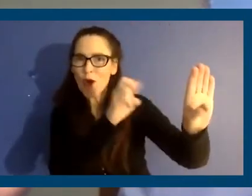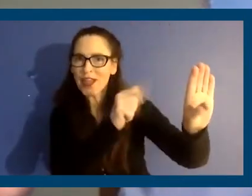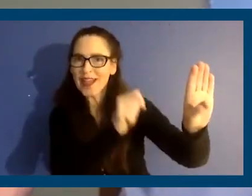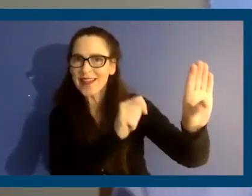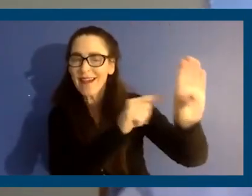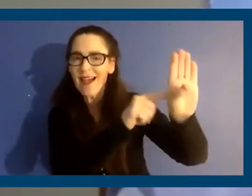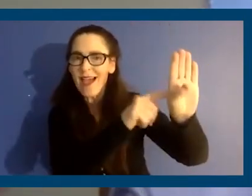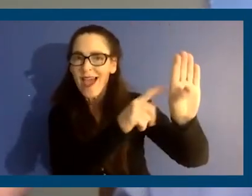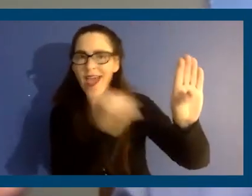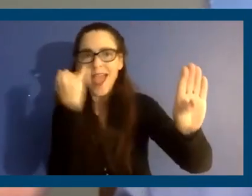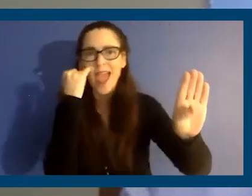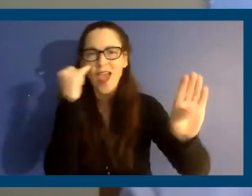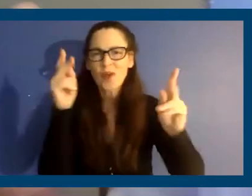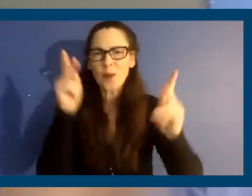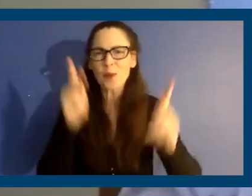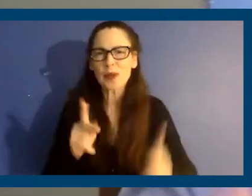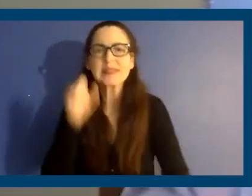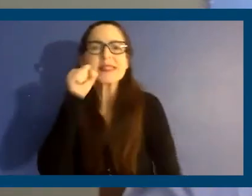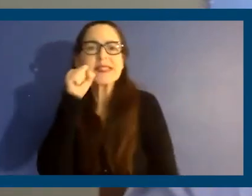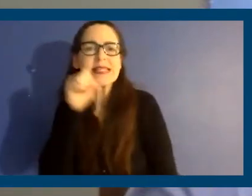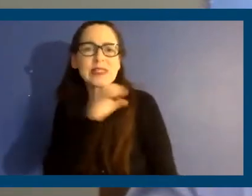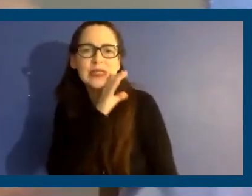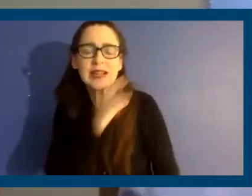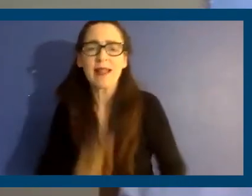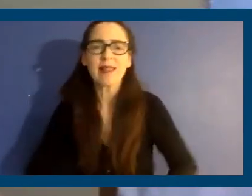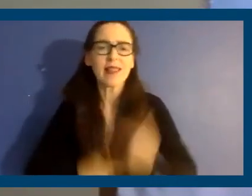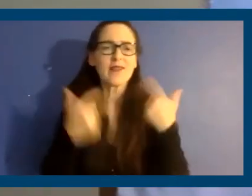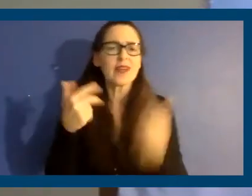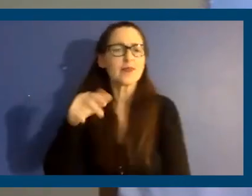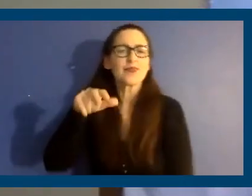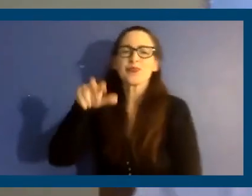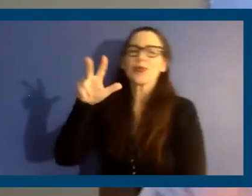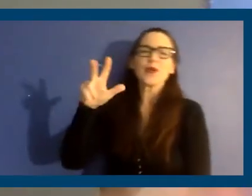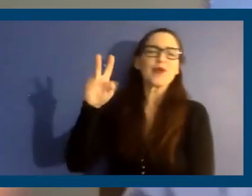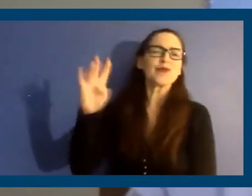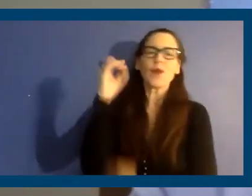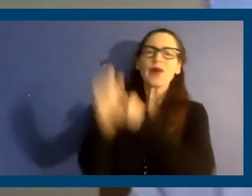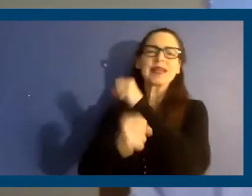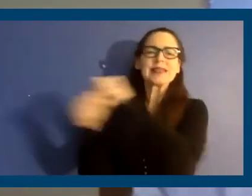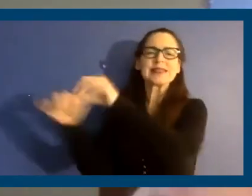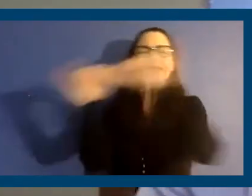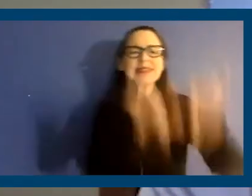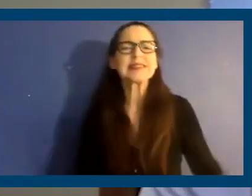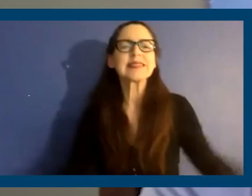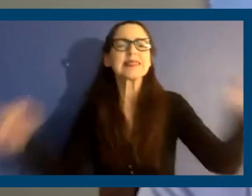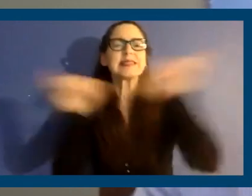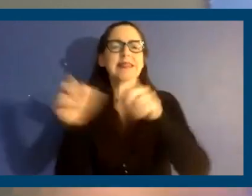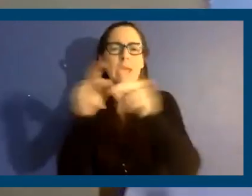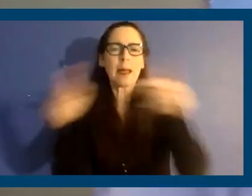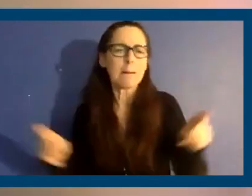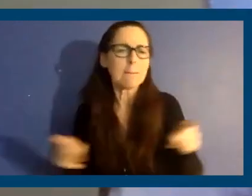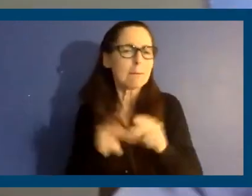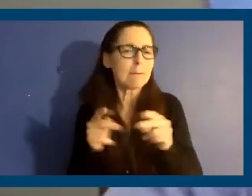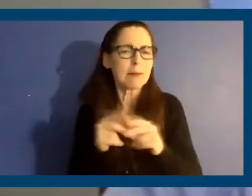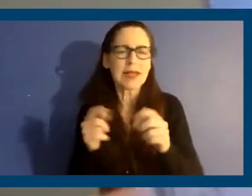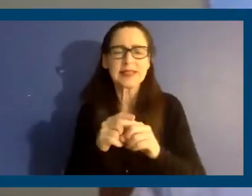living in the apartment for 30, 40 years, they're probably still paying $1,000 rent or even $700 rent on a one bedroom when